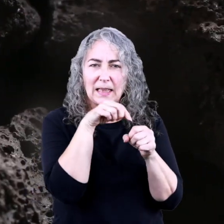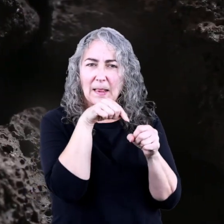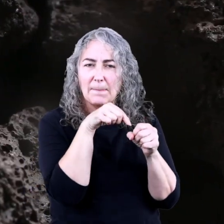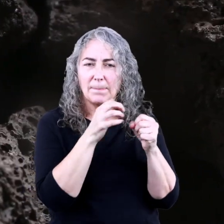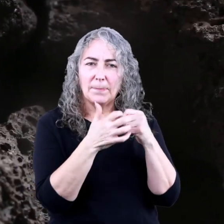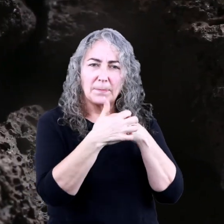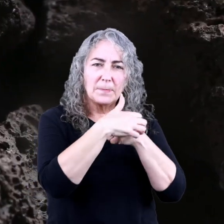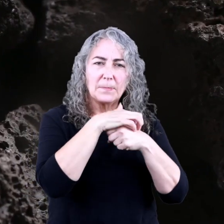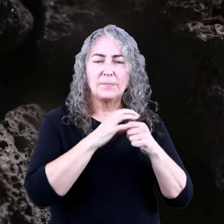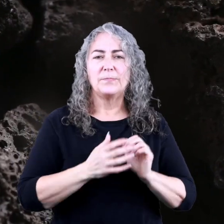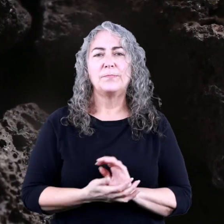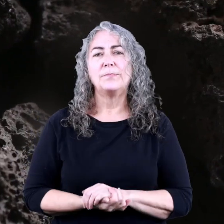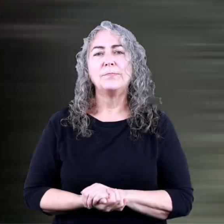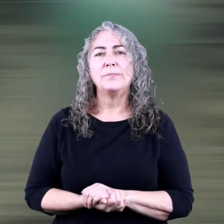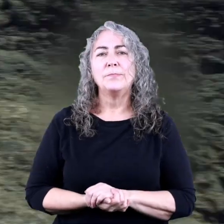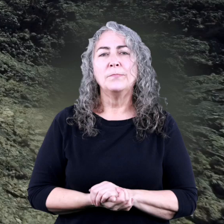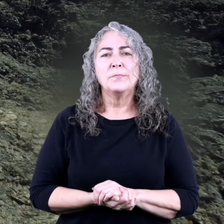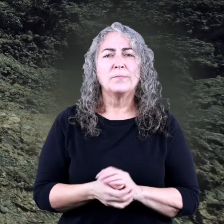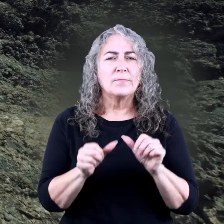spaces in them.